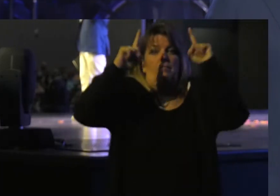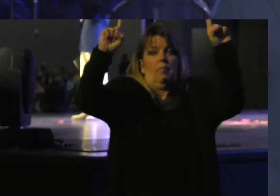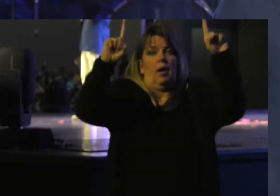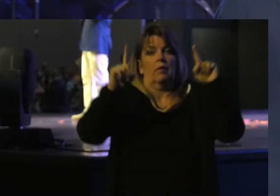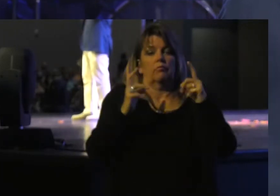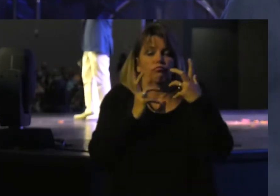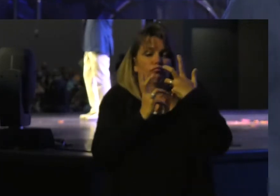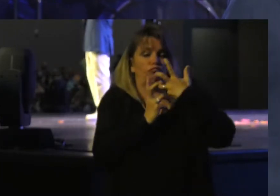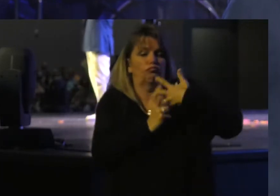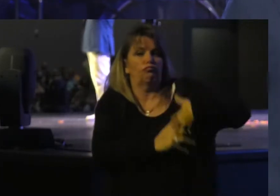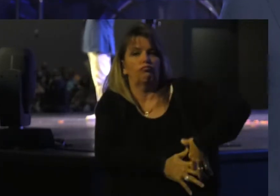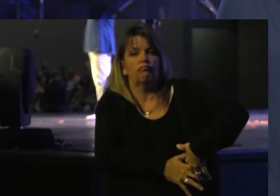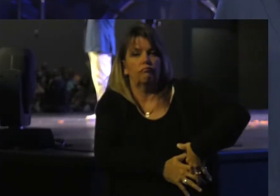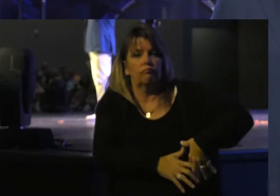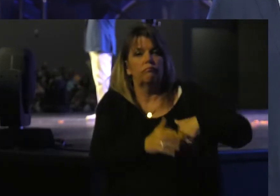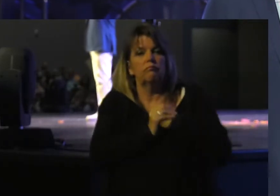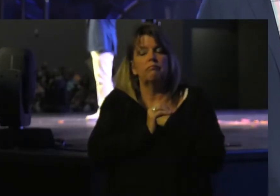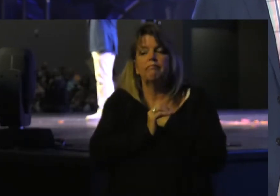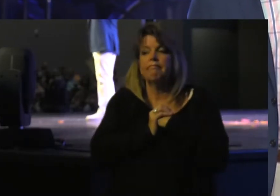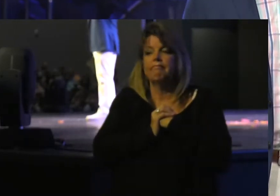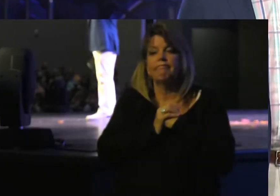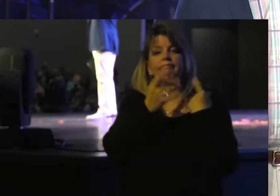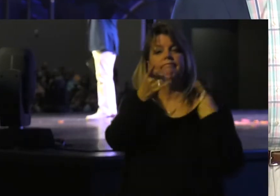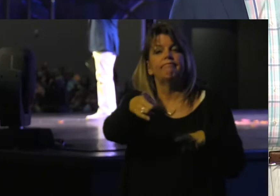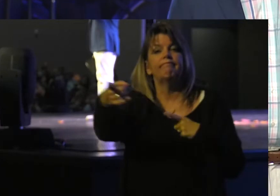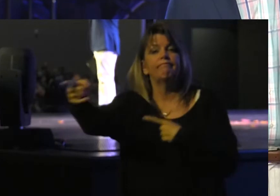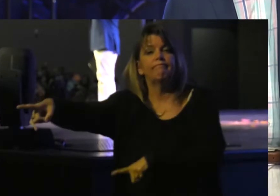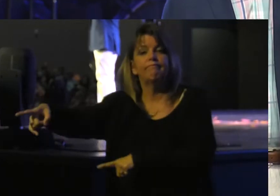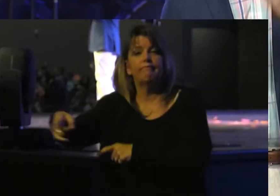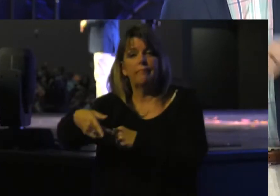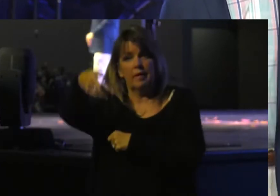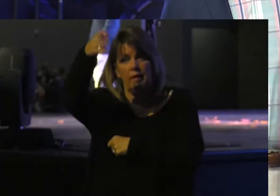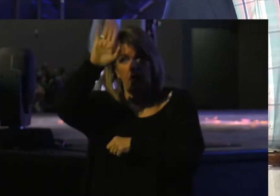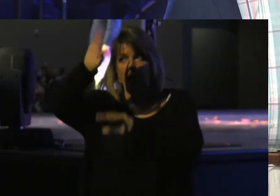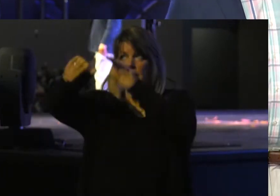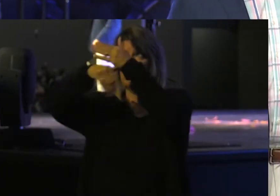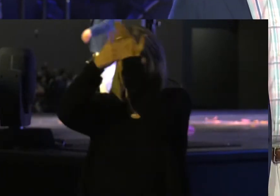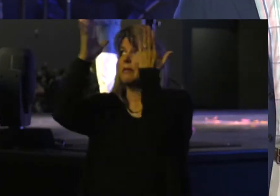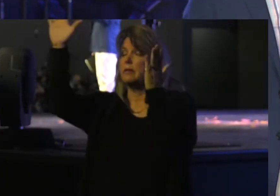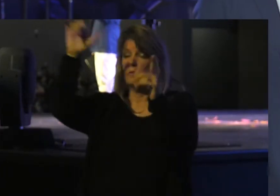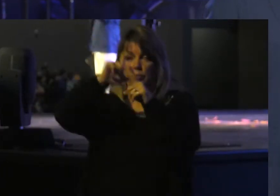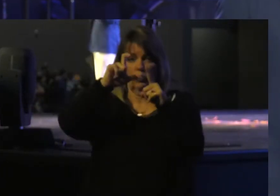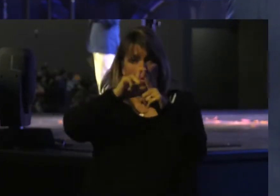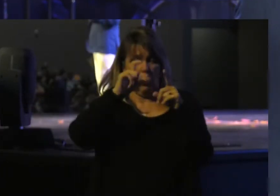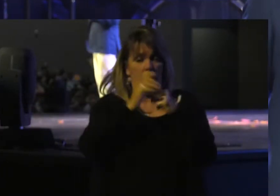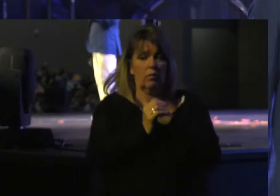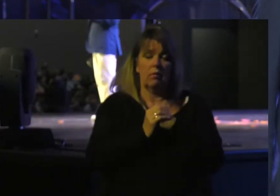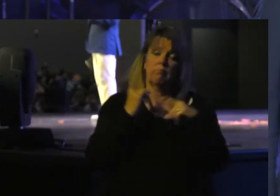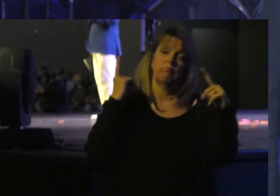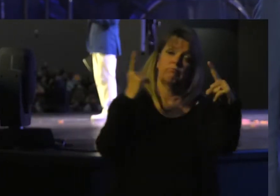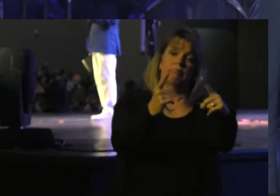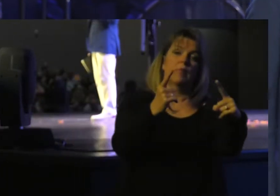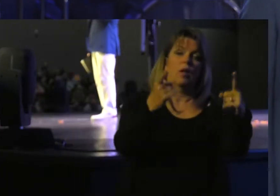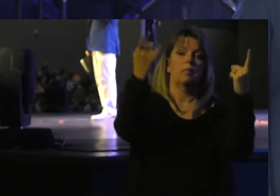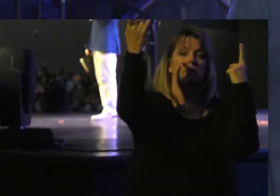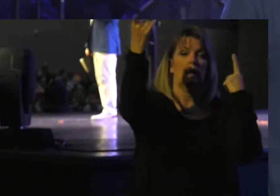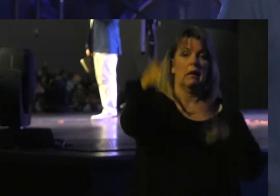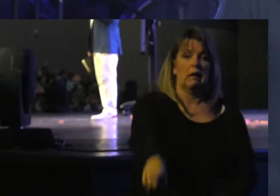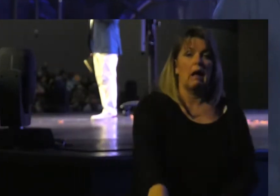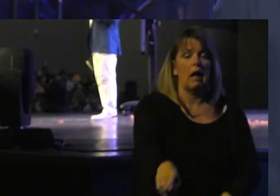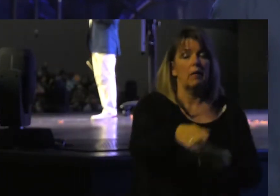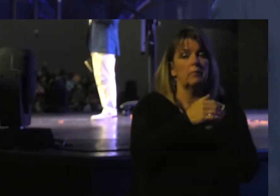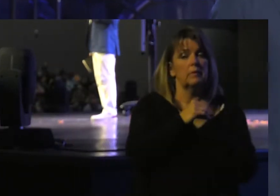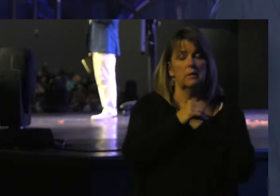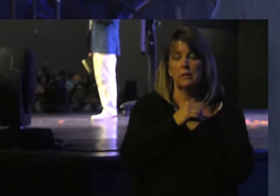fit in They began to compromise On the God of heaven's Word. And the ultimate compromise Seems